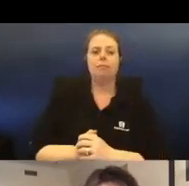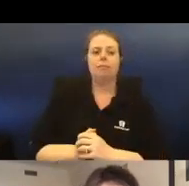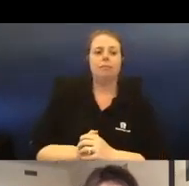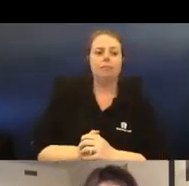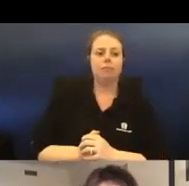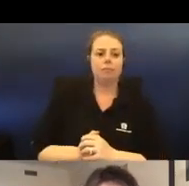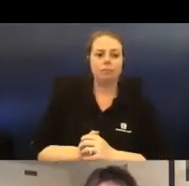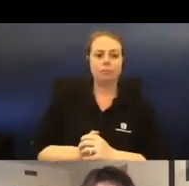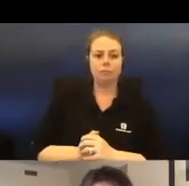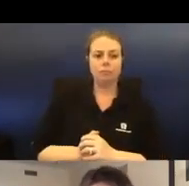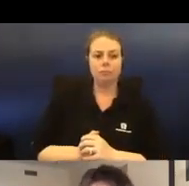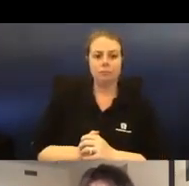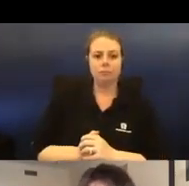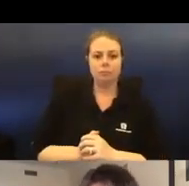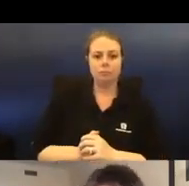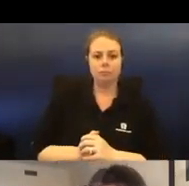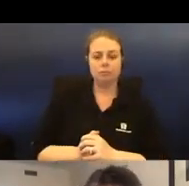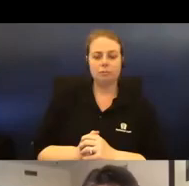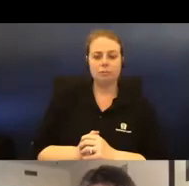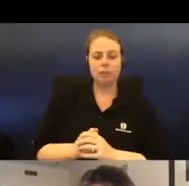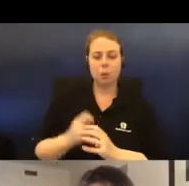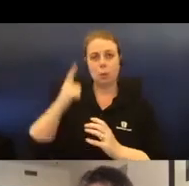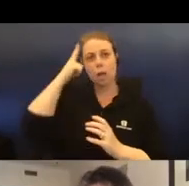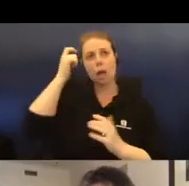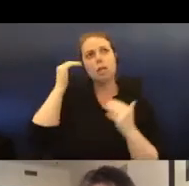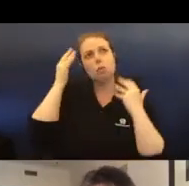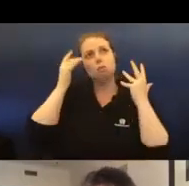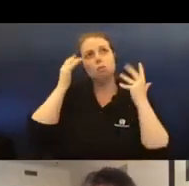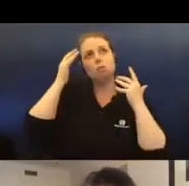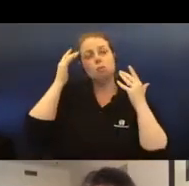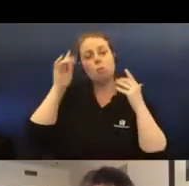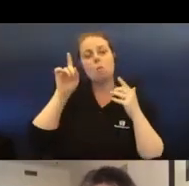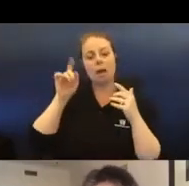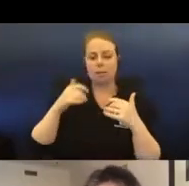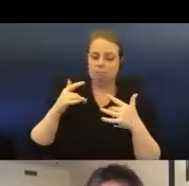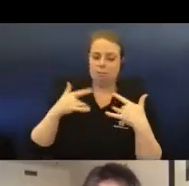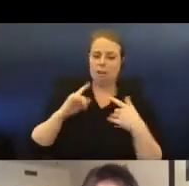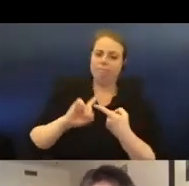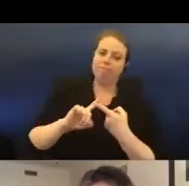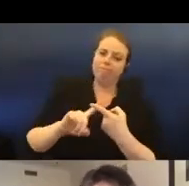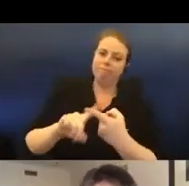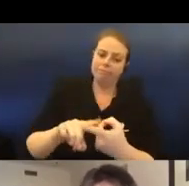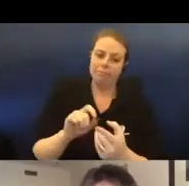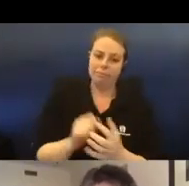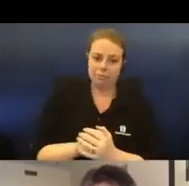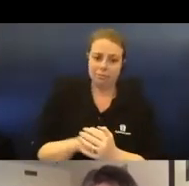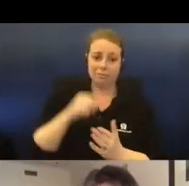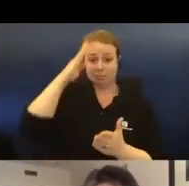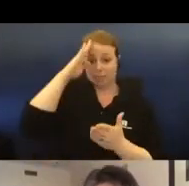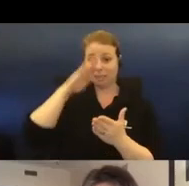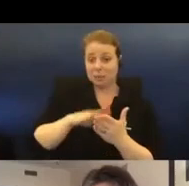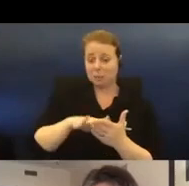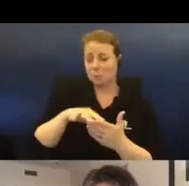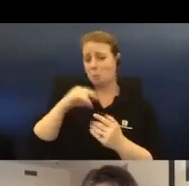I've generated to cook while I lived the normal life I had to come to lead. As an experience, this was invaluable to my worldview